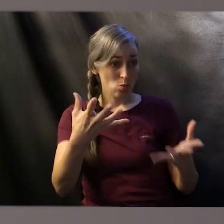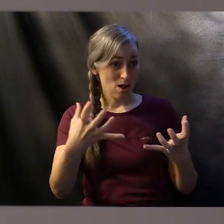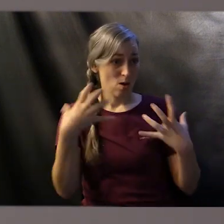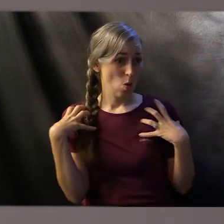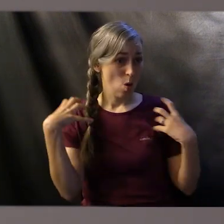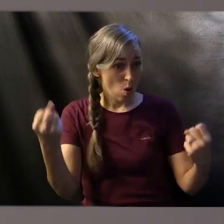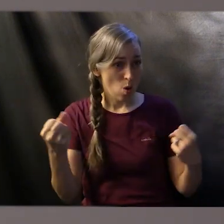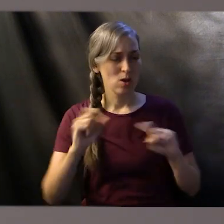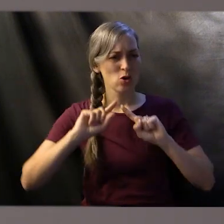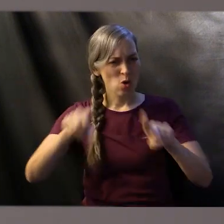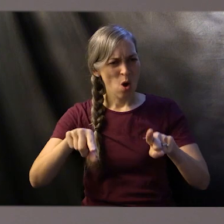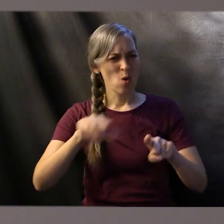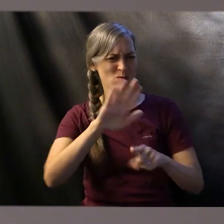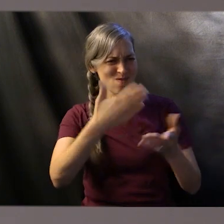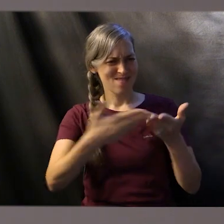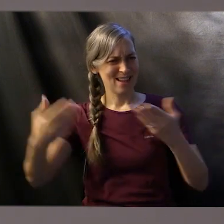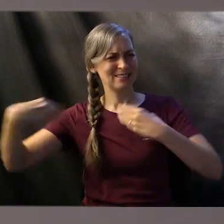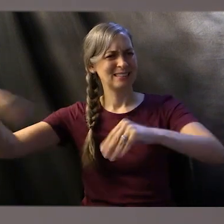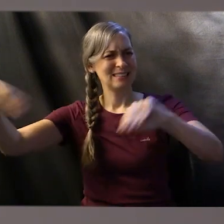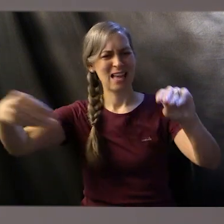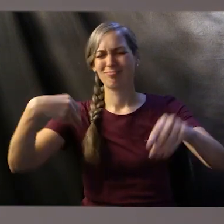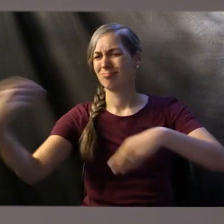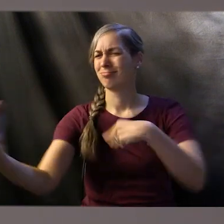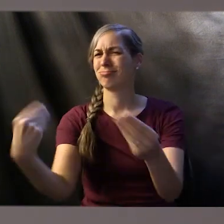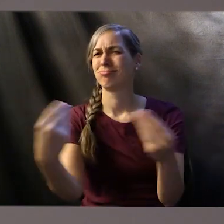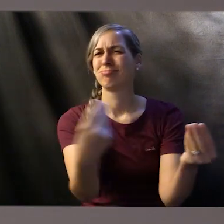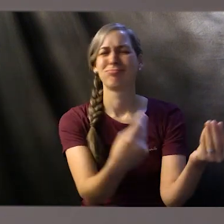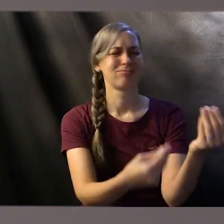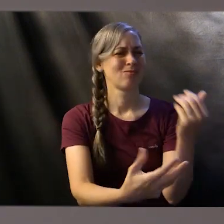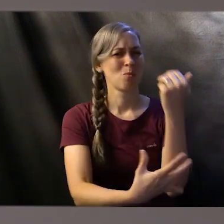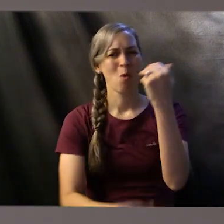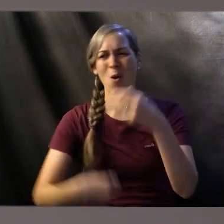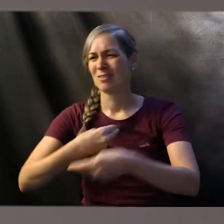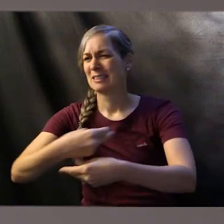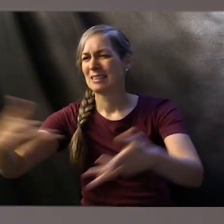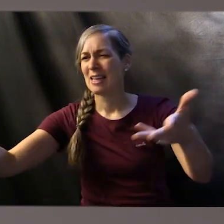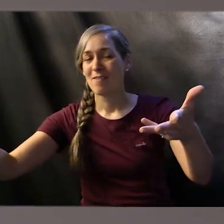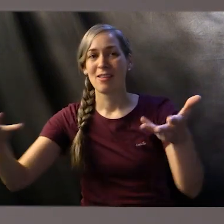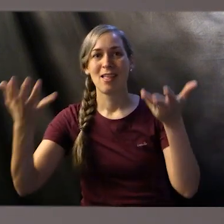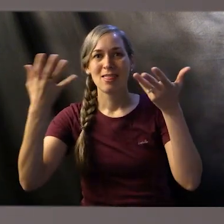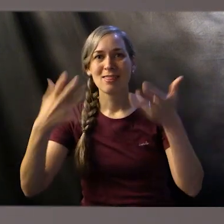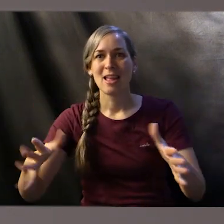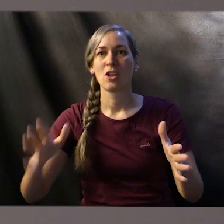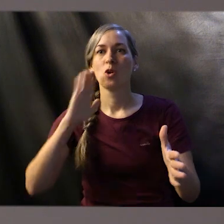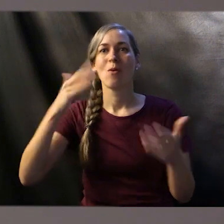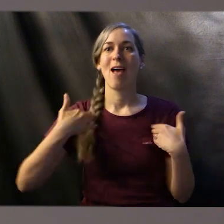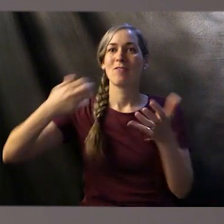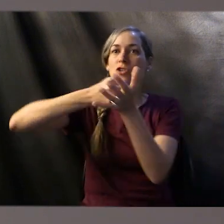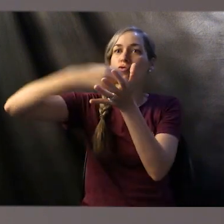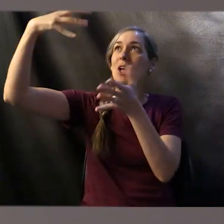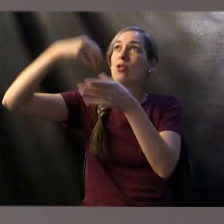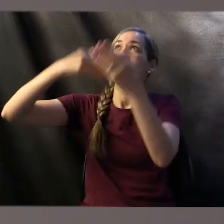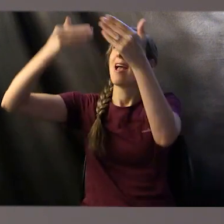your possessions and give to the poor and you will have treasure in heaven and come follow me. And also